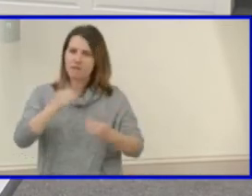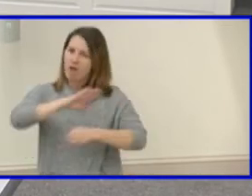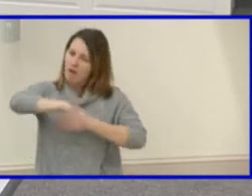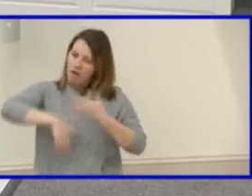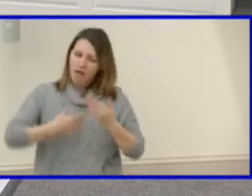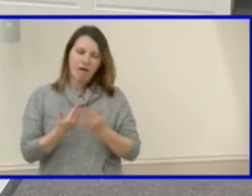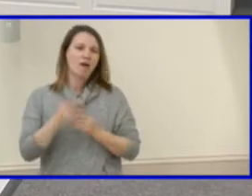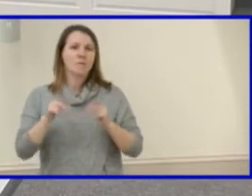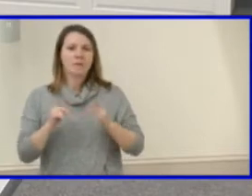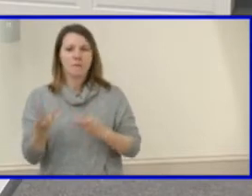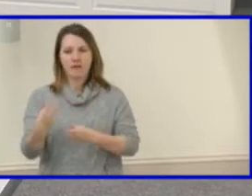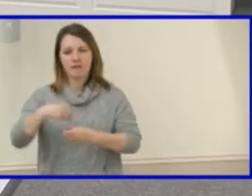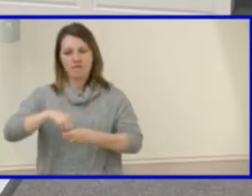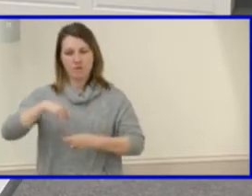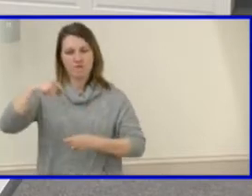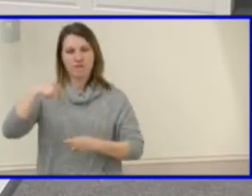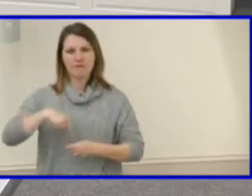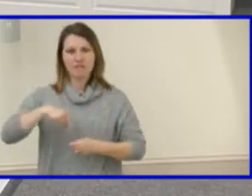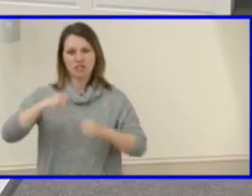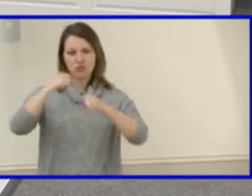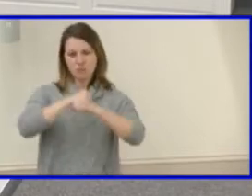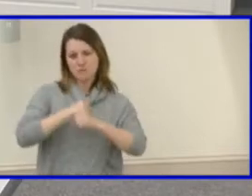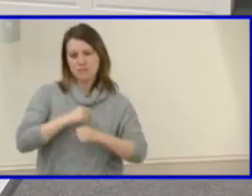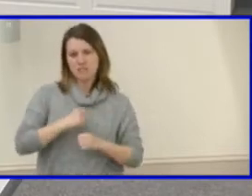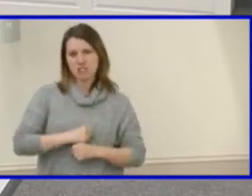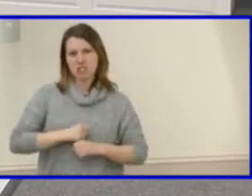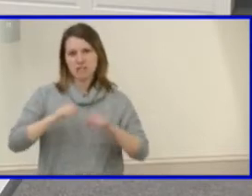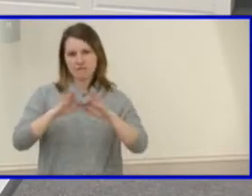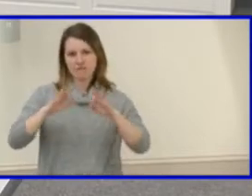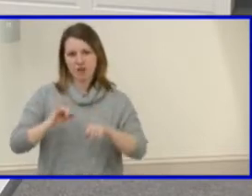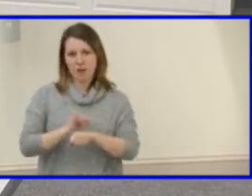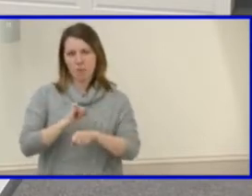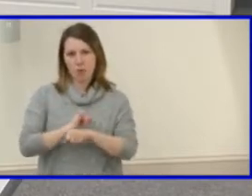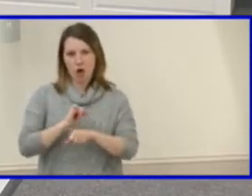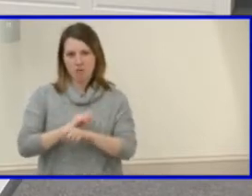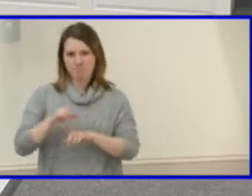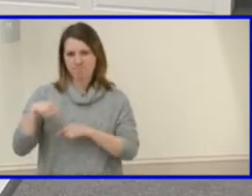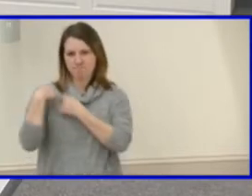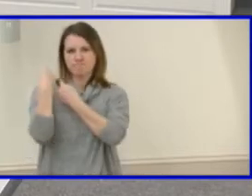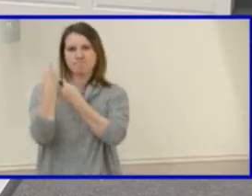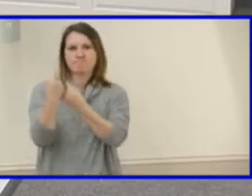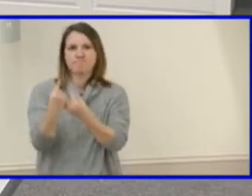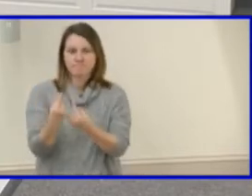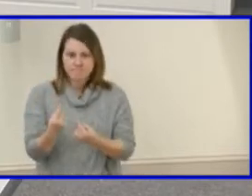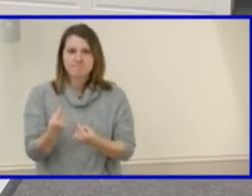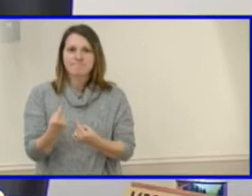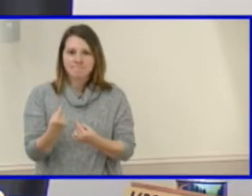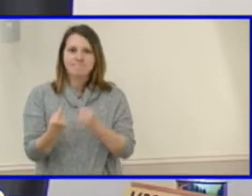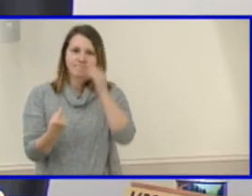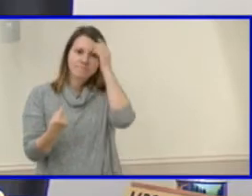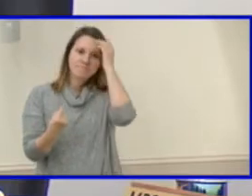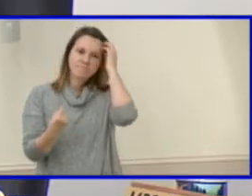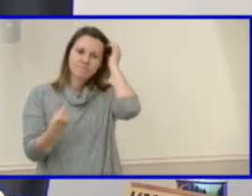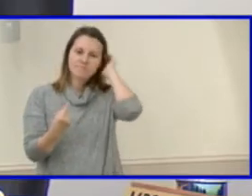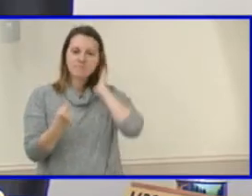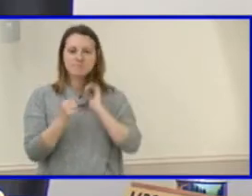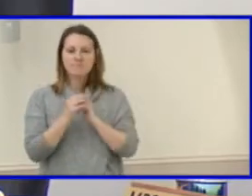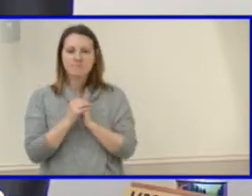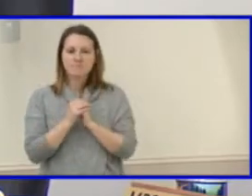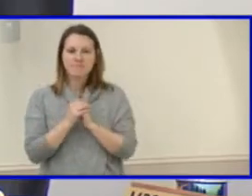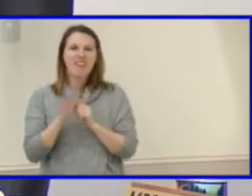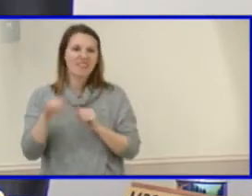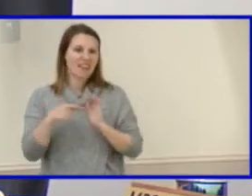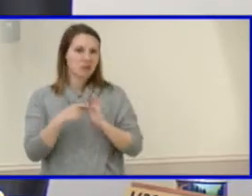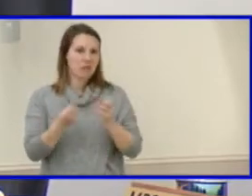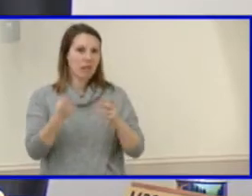putting this strategic plan work together as it's evolved over time certainly is a reflection of some heavy lifting on